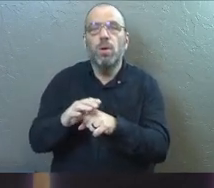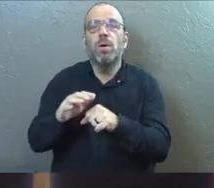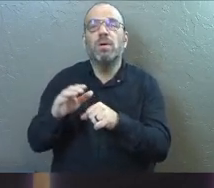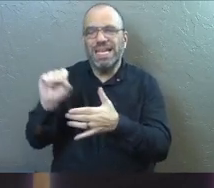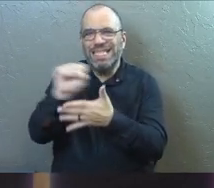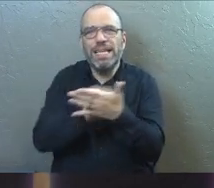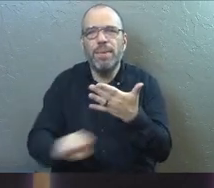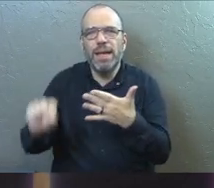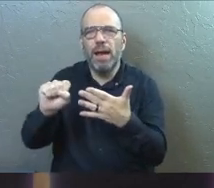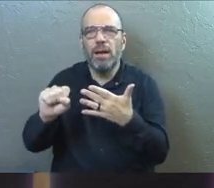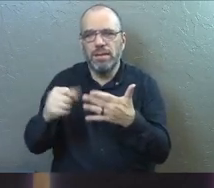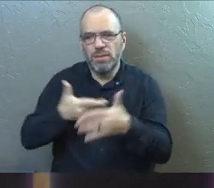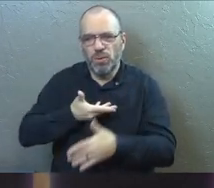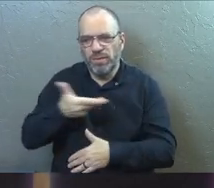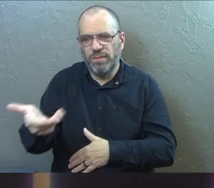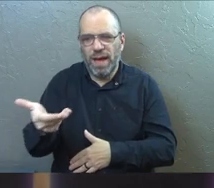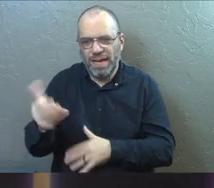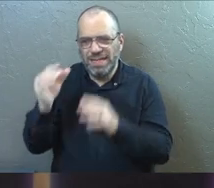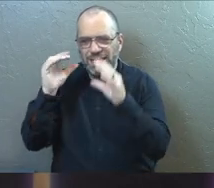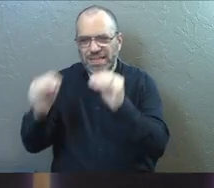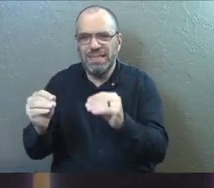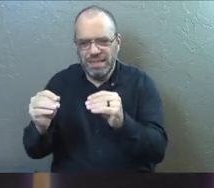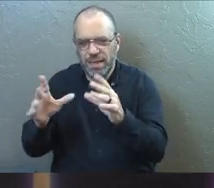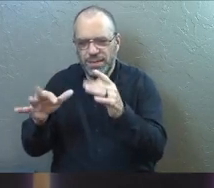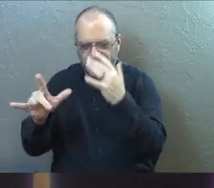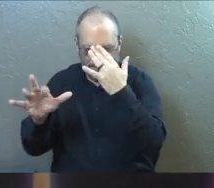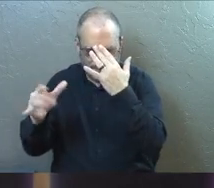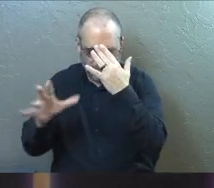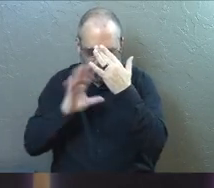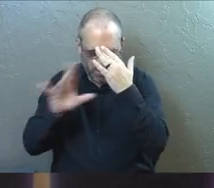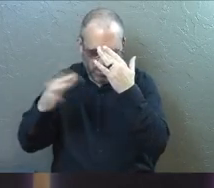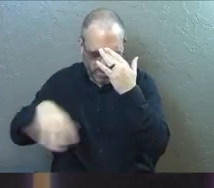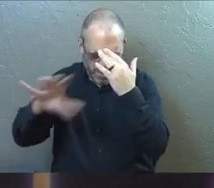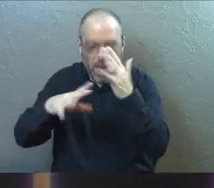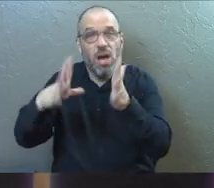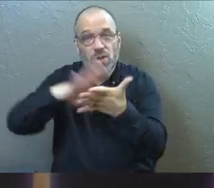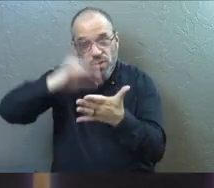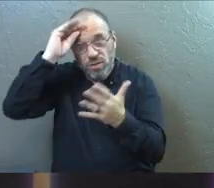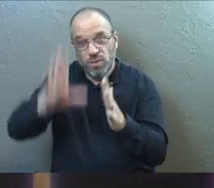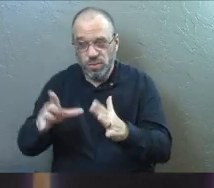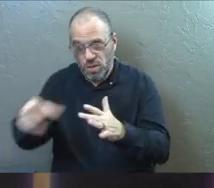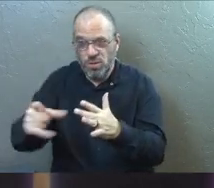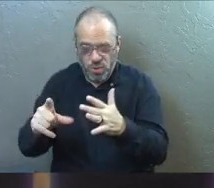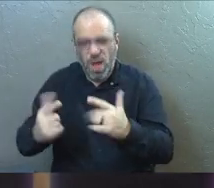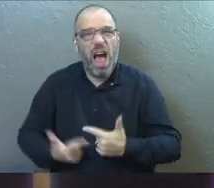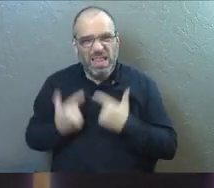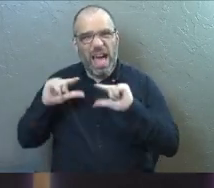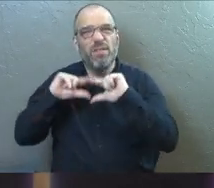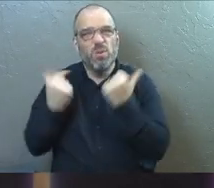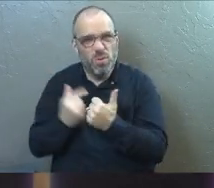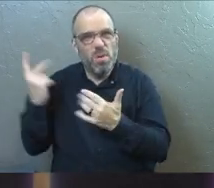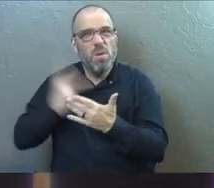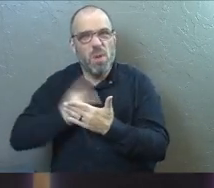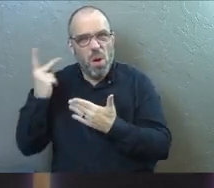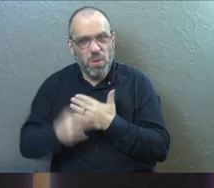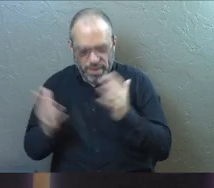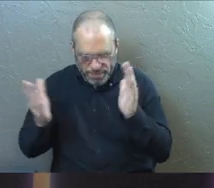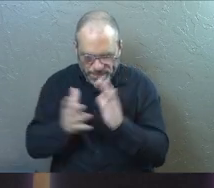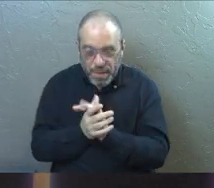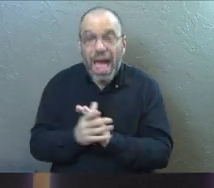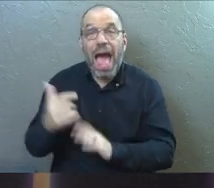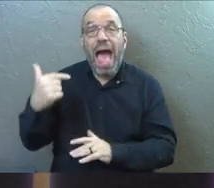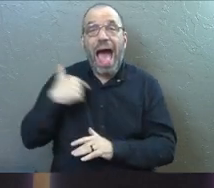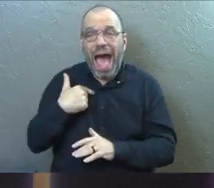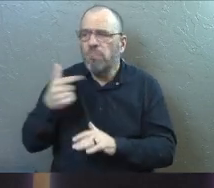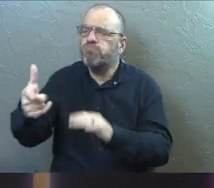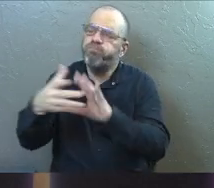invited me over one night to teach, to talk to the students who were going through their life group program. and